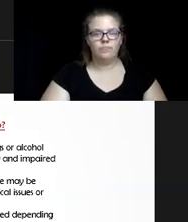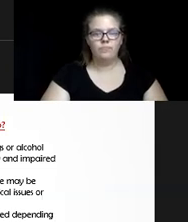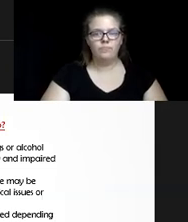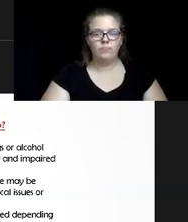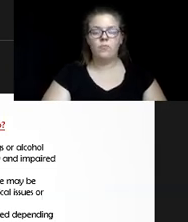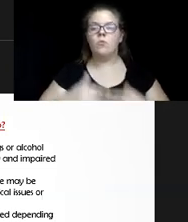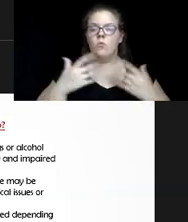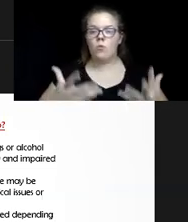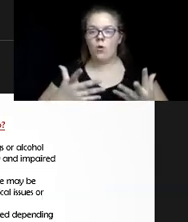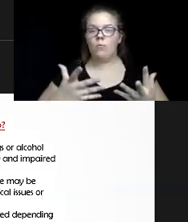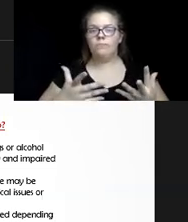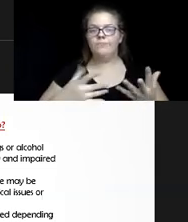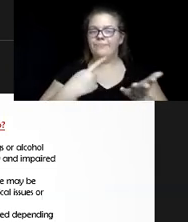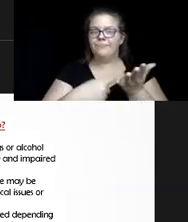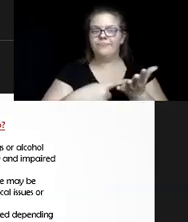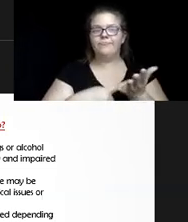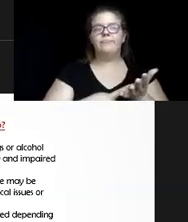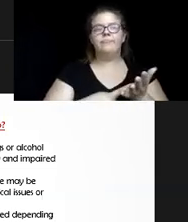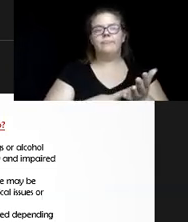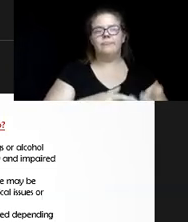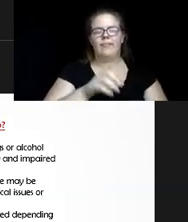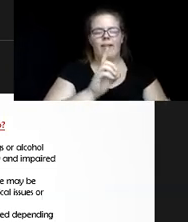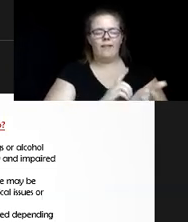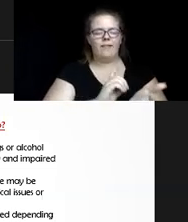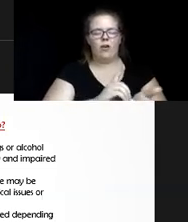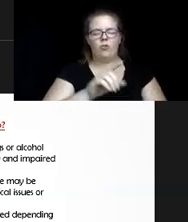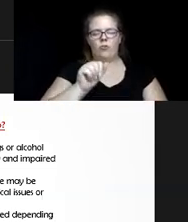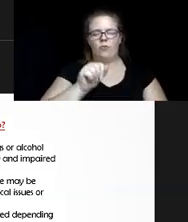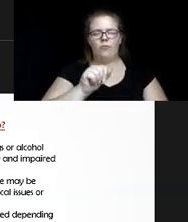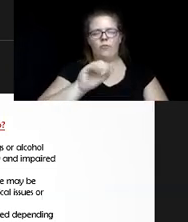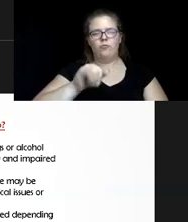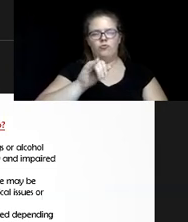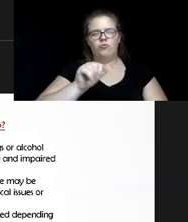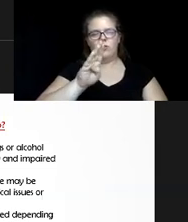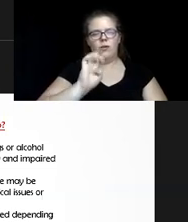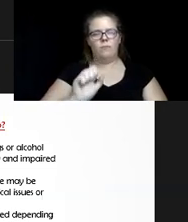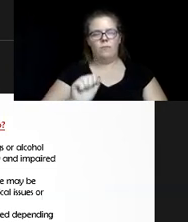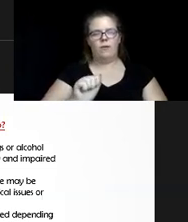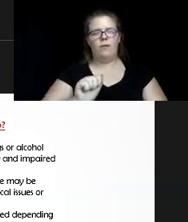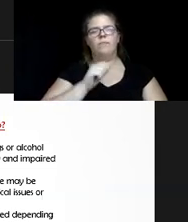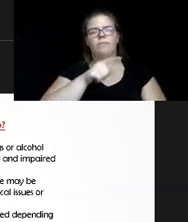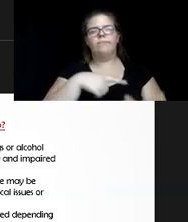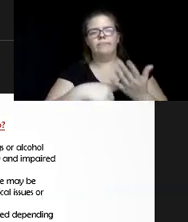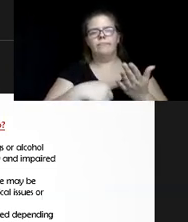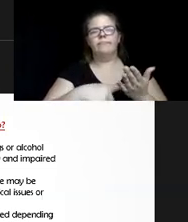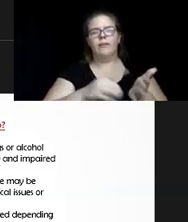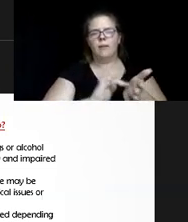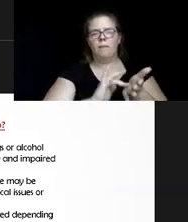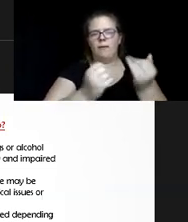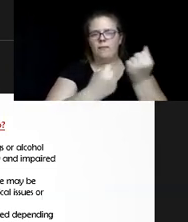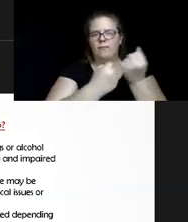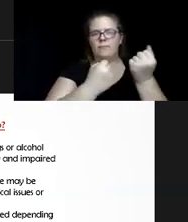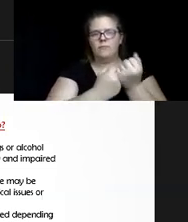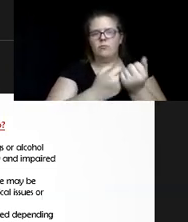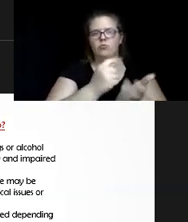So we talked about the myths and Dr. Ajat, we talked about a little bit about medication-assisted treatment. And now we need to talk about the realities.